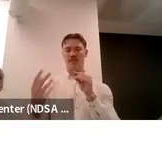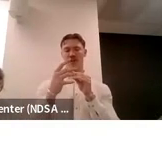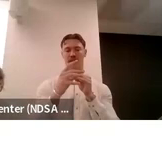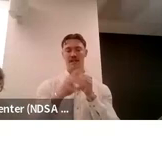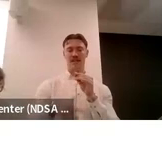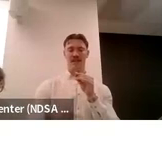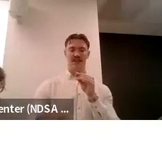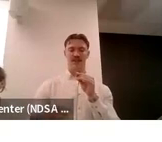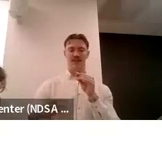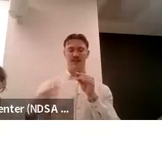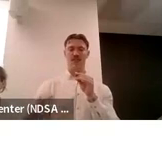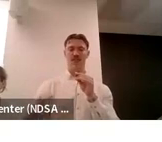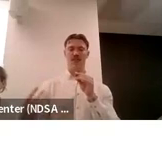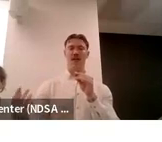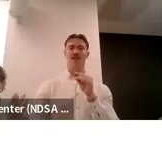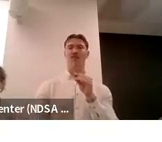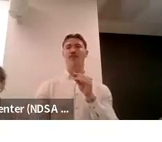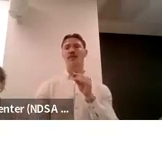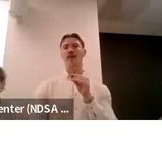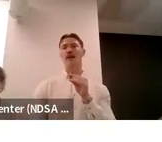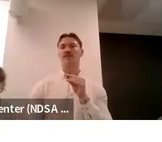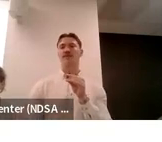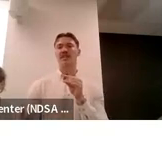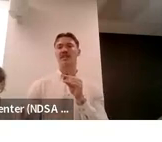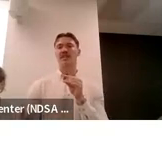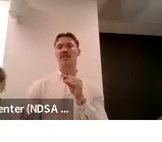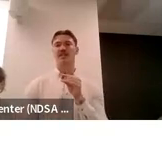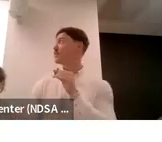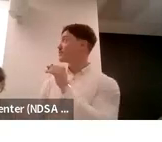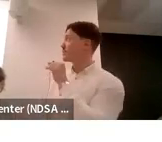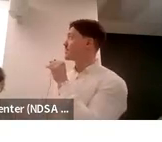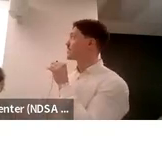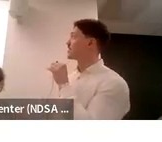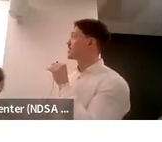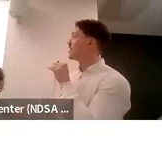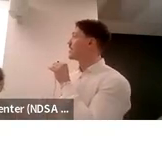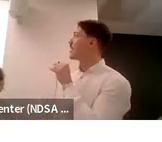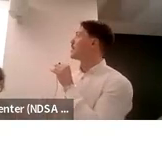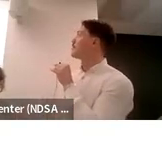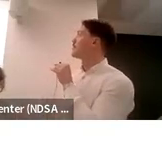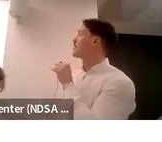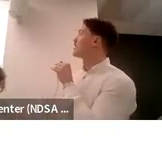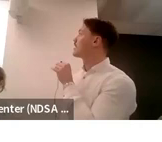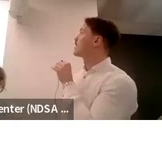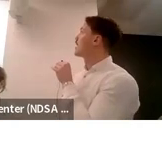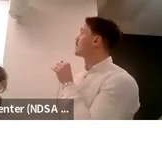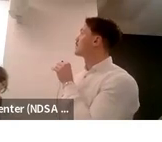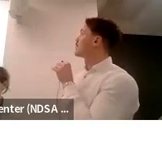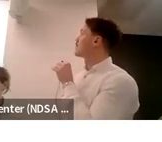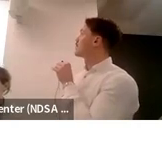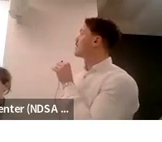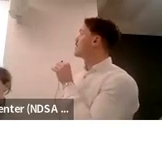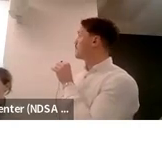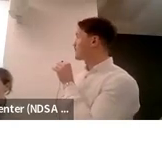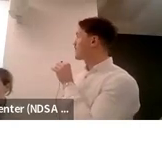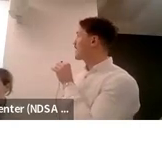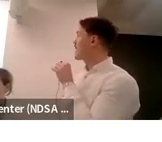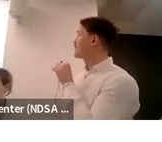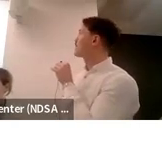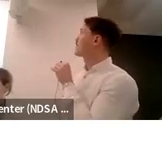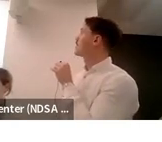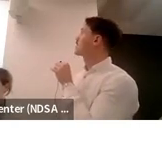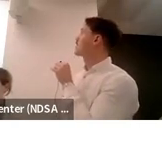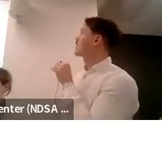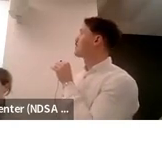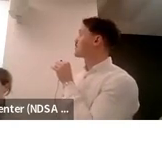union and with the national student movement which has different components which you can see um up here um so we